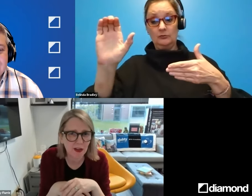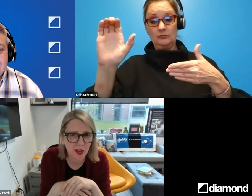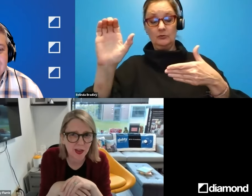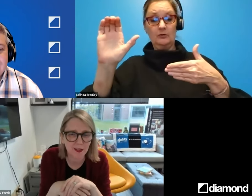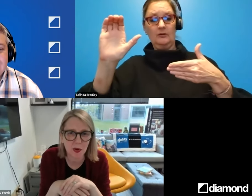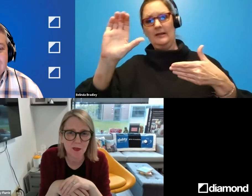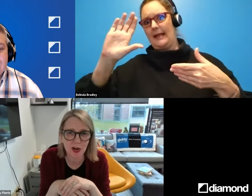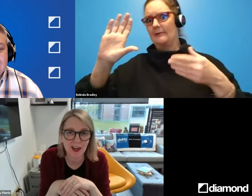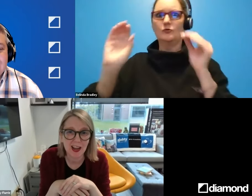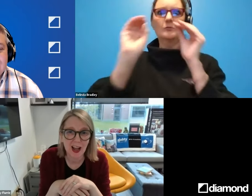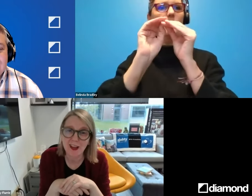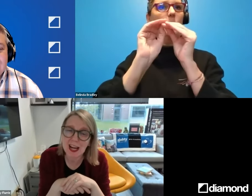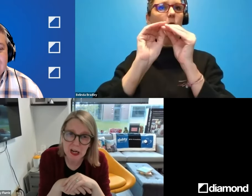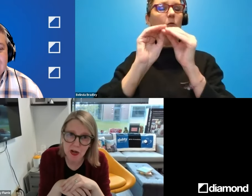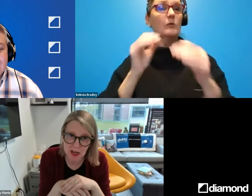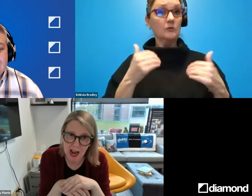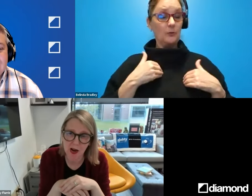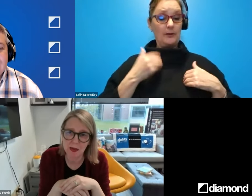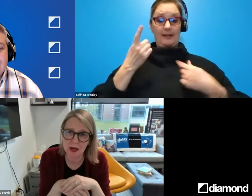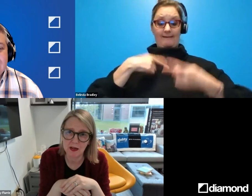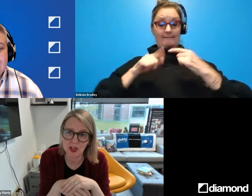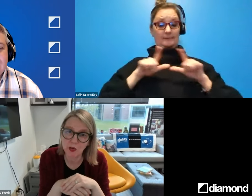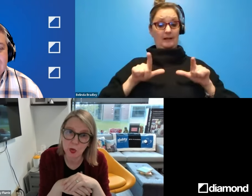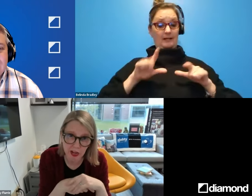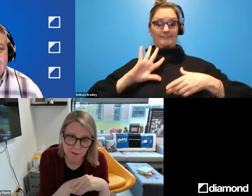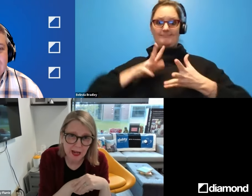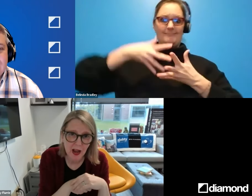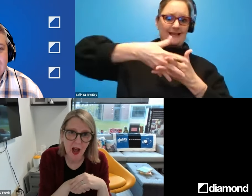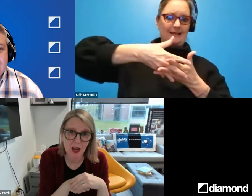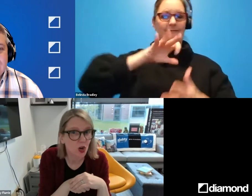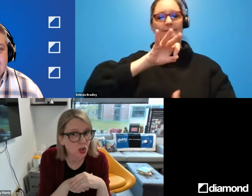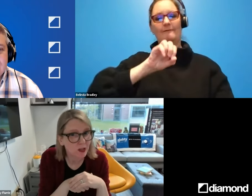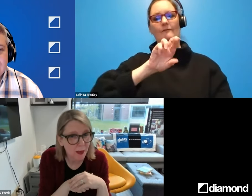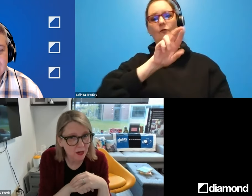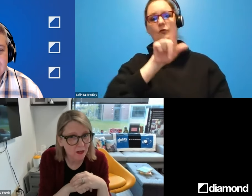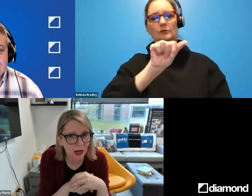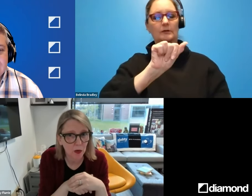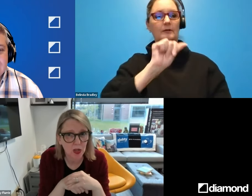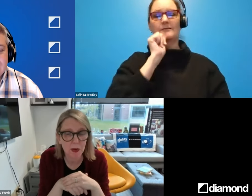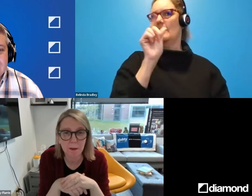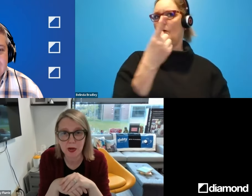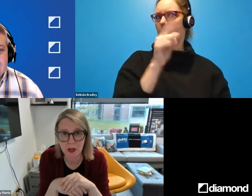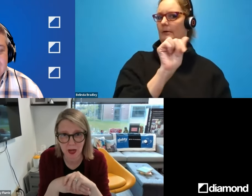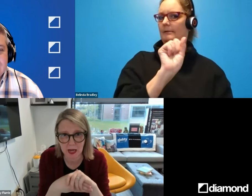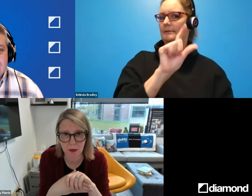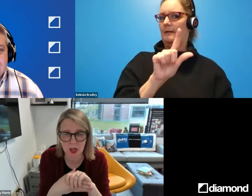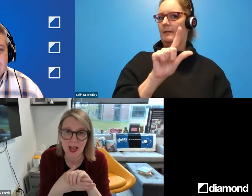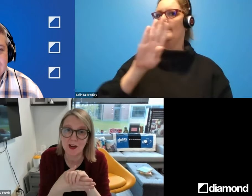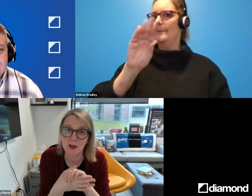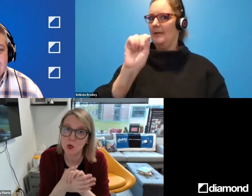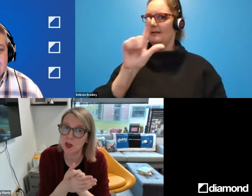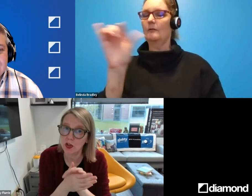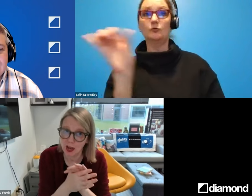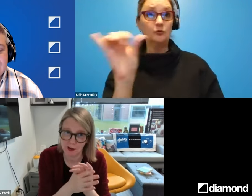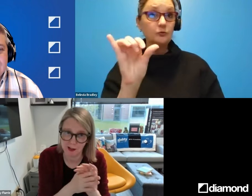you know, taking that further. So we've got sign language now embedded into Forza. Uh, not just American sign language, but British sign language.